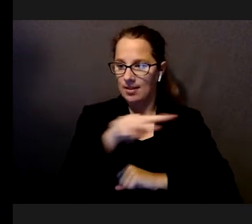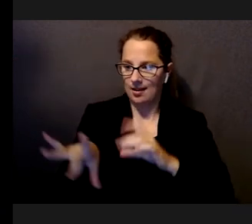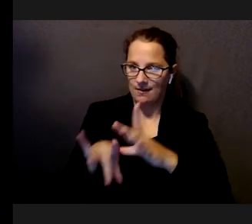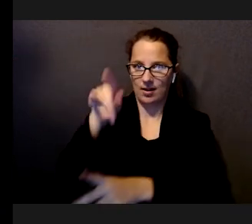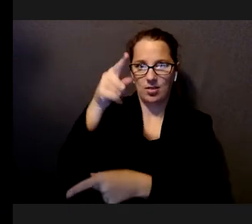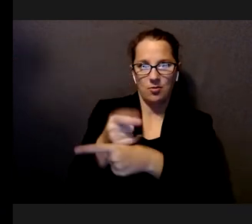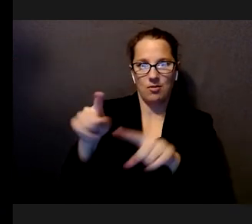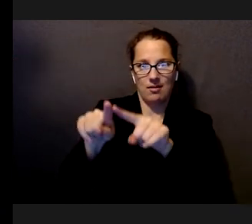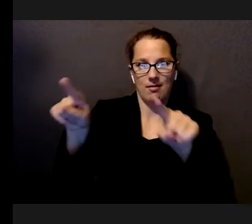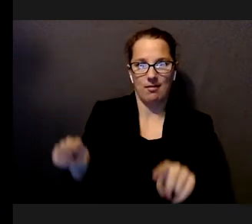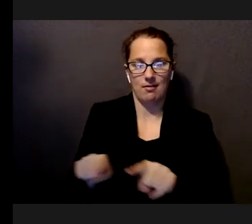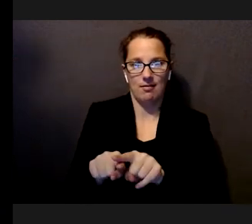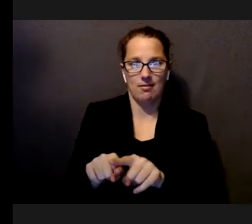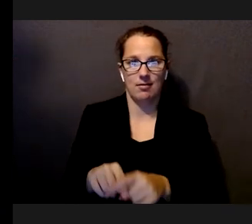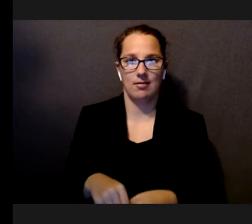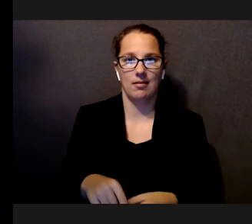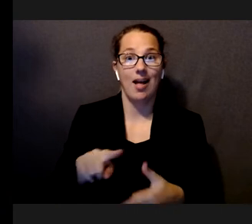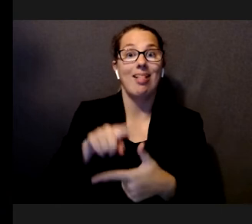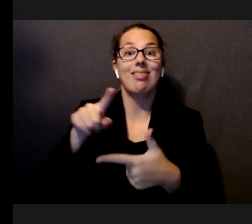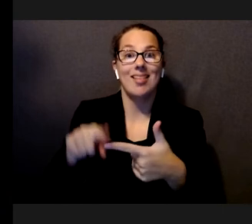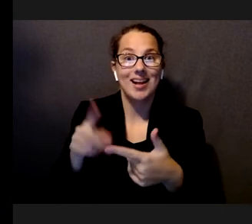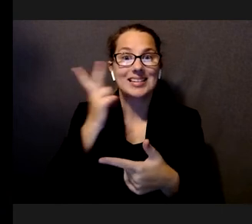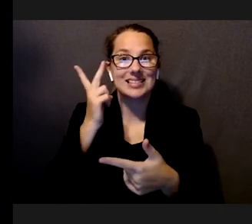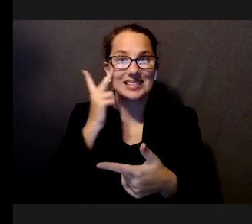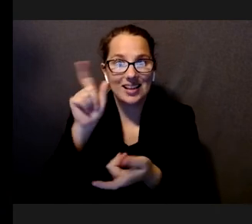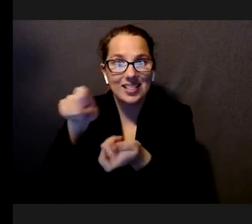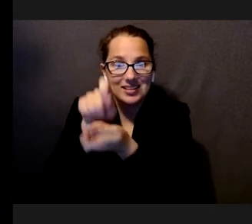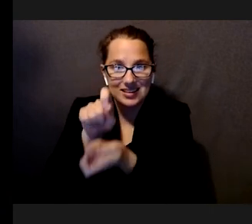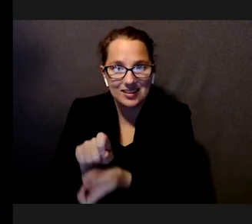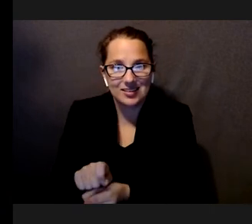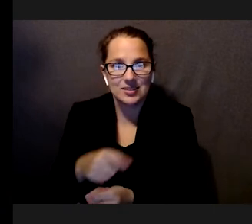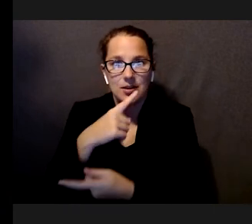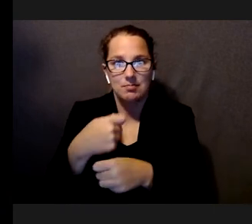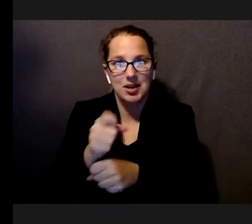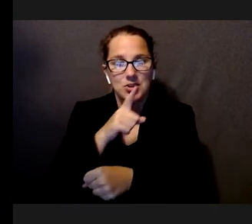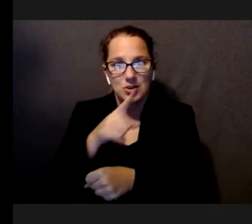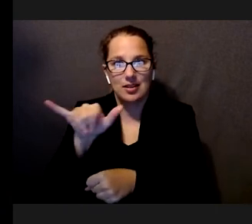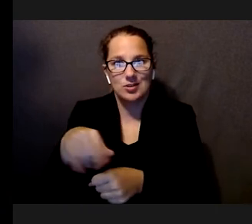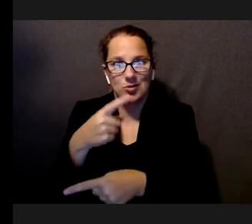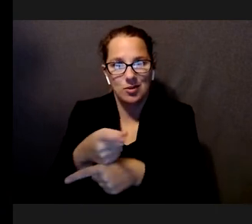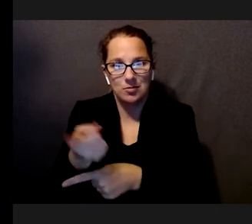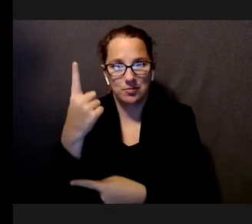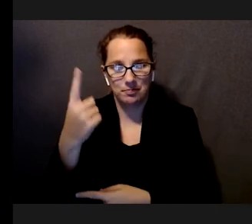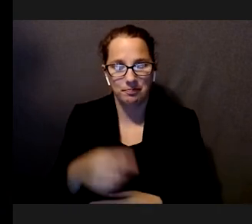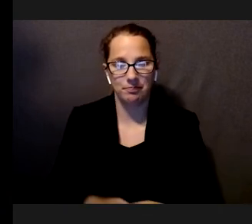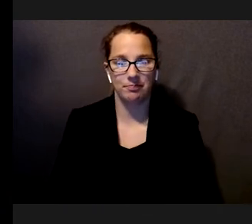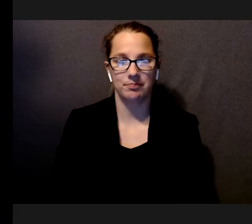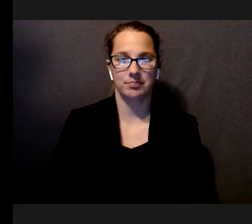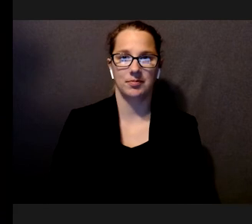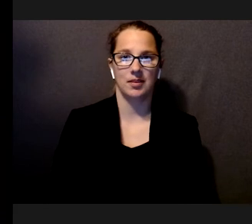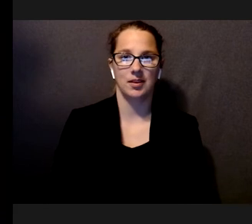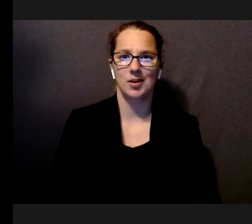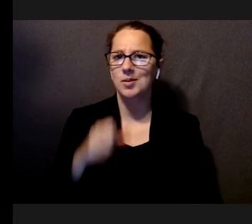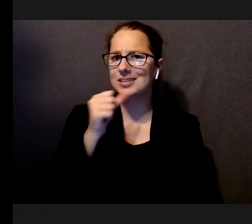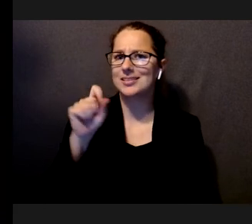the Tylenol product, so then see the details to verify that it's the correct one. So, this is very distinct than